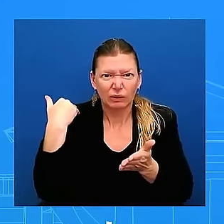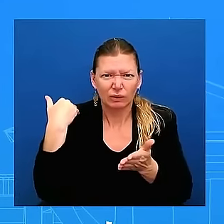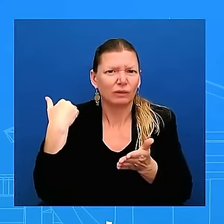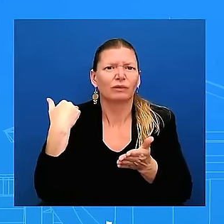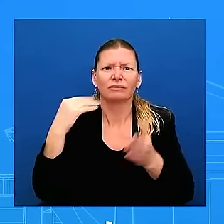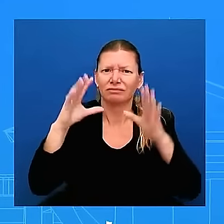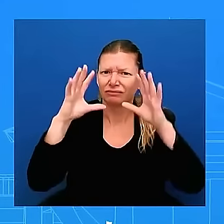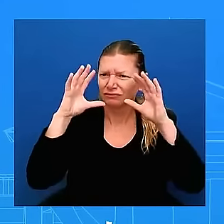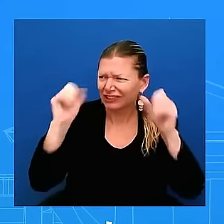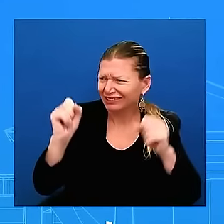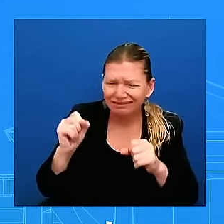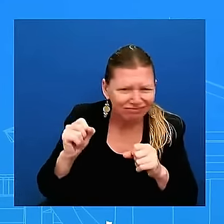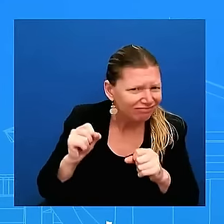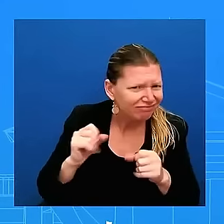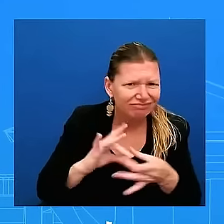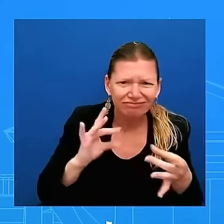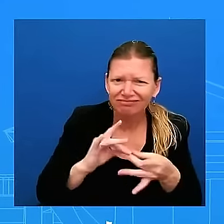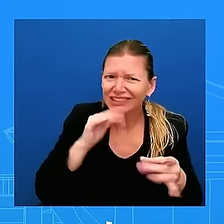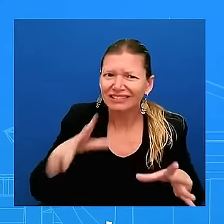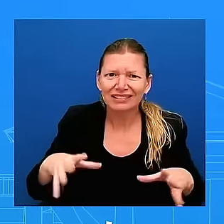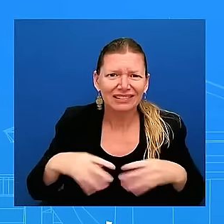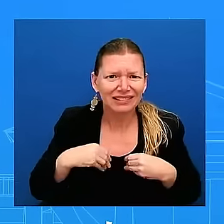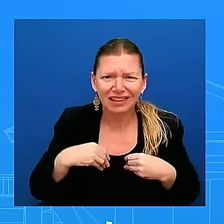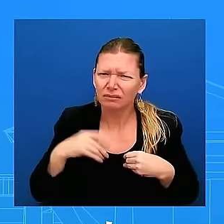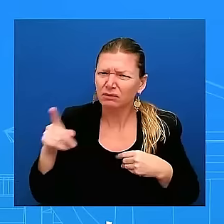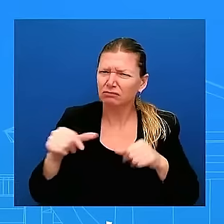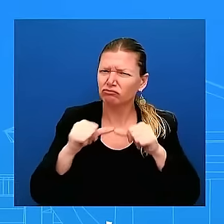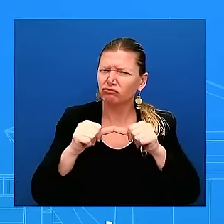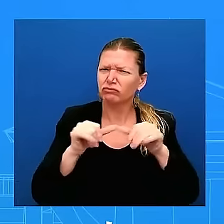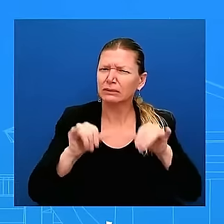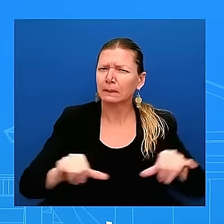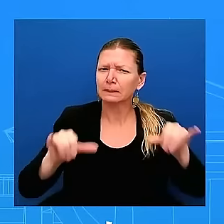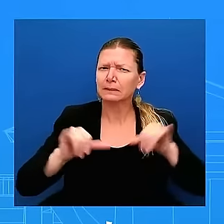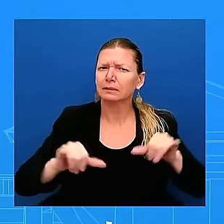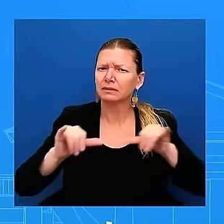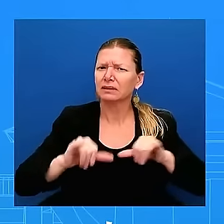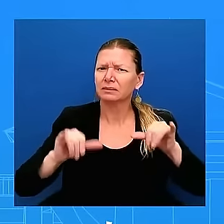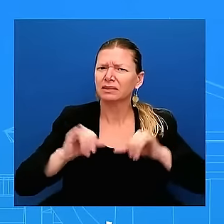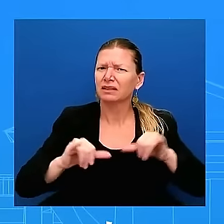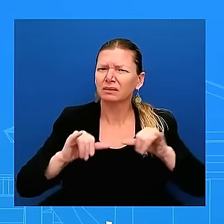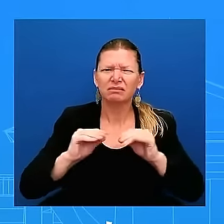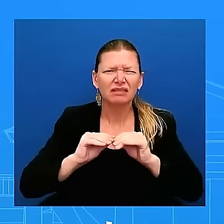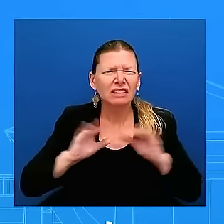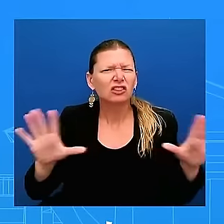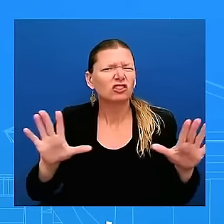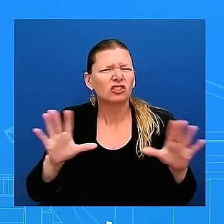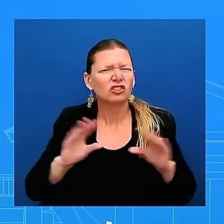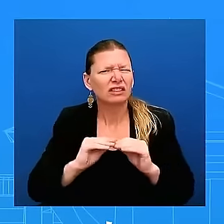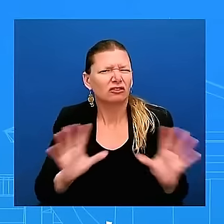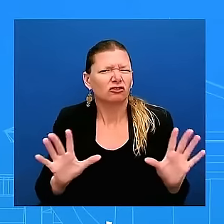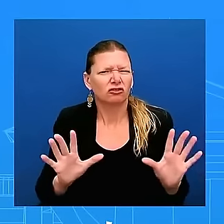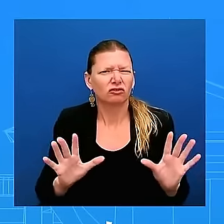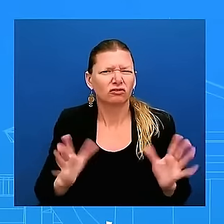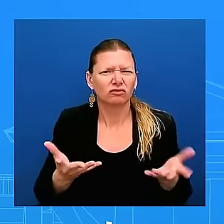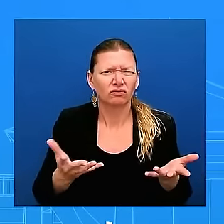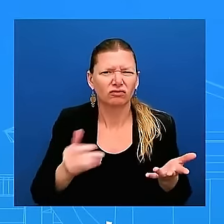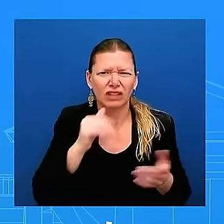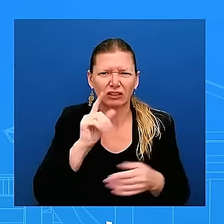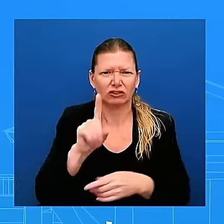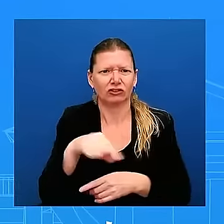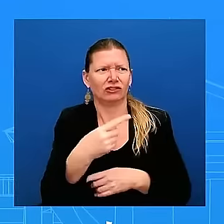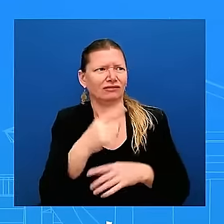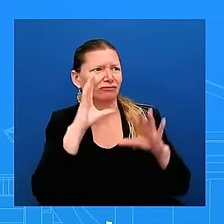be very clear about that it's not just uh it's not just uh uh the President or the Vice President every leader national leader